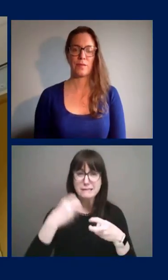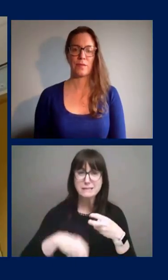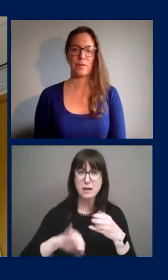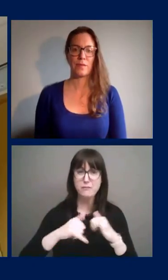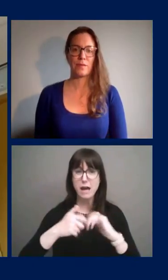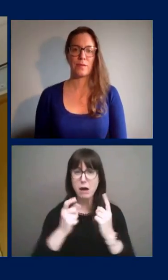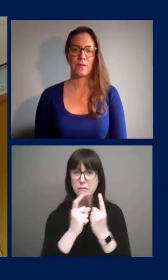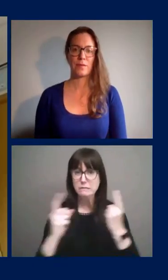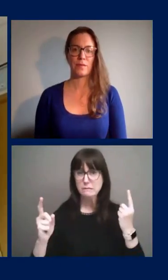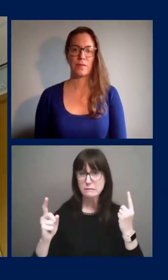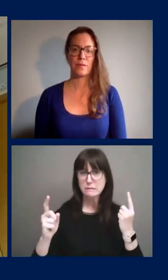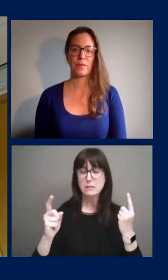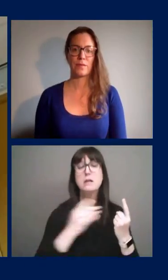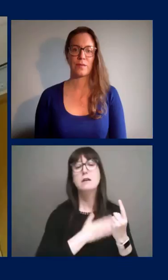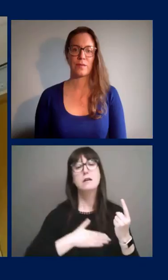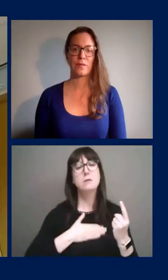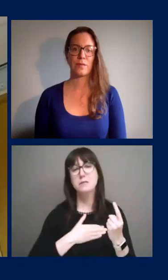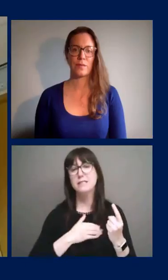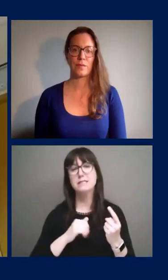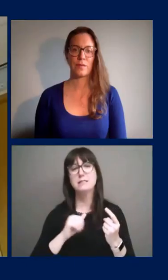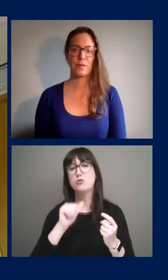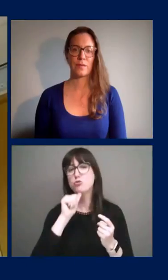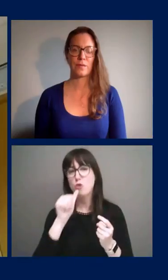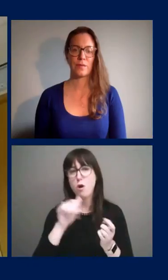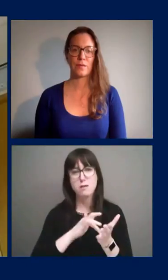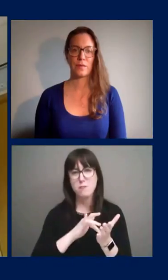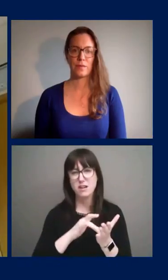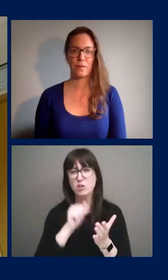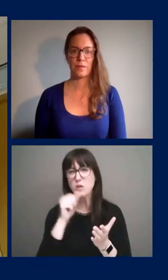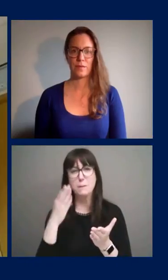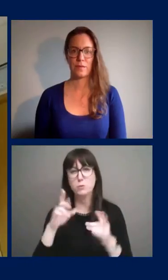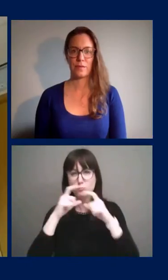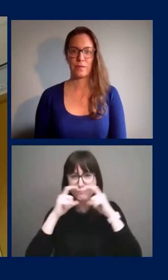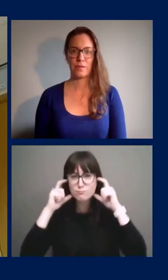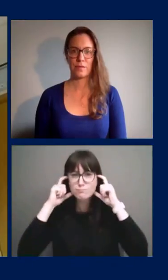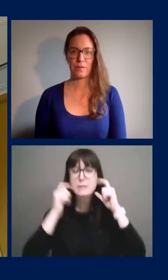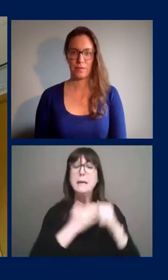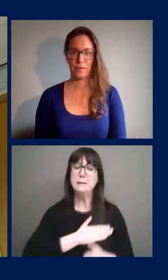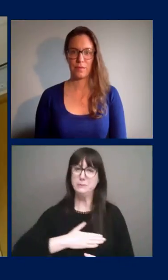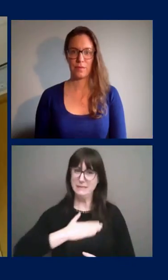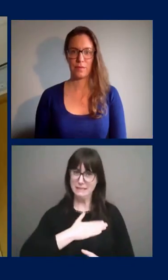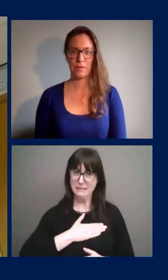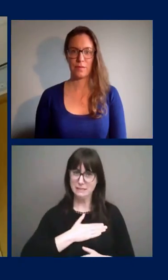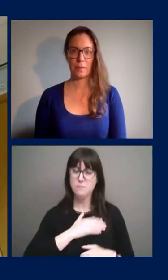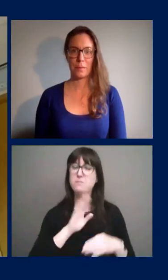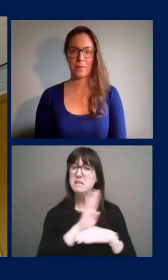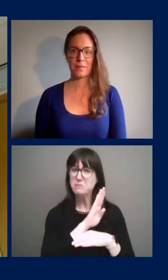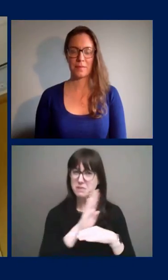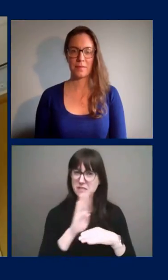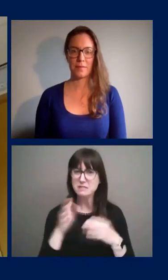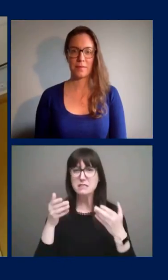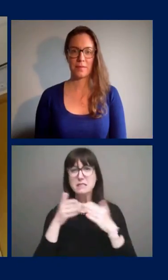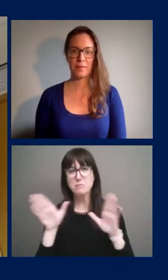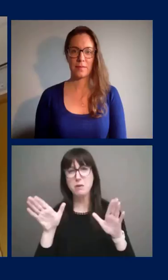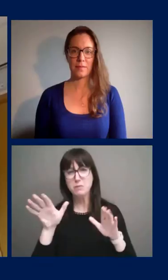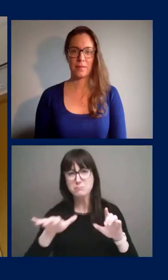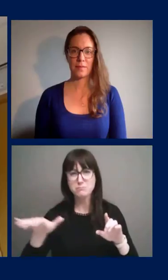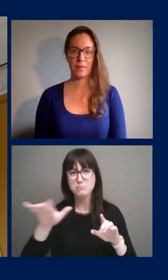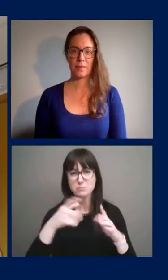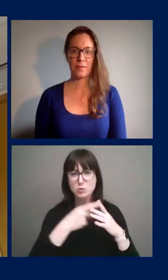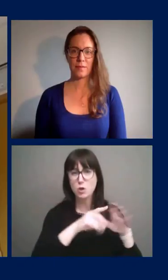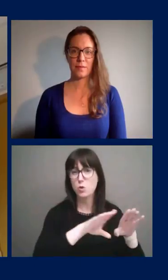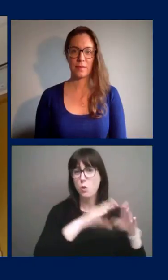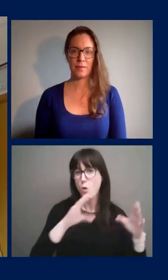distance, please wear a non-medical cloth mask if possible. As some businesses and public spaces reopen, there are